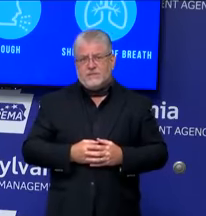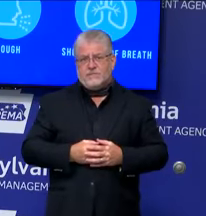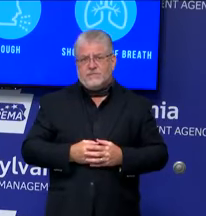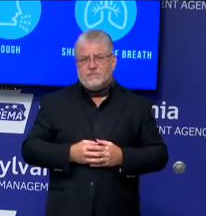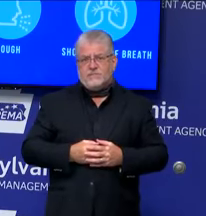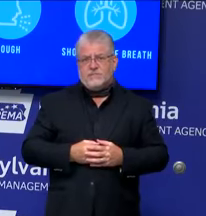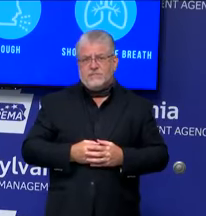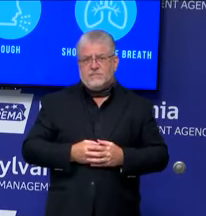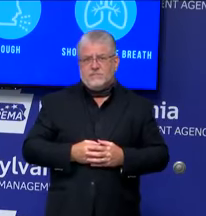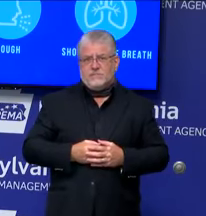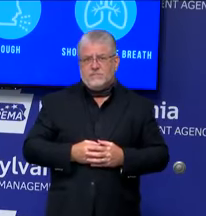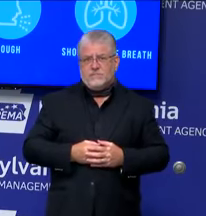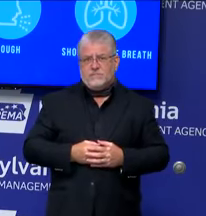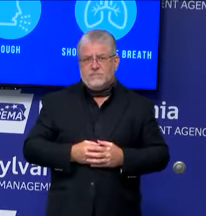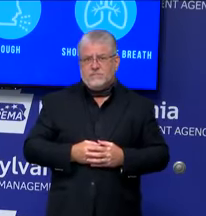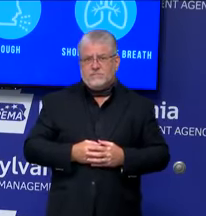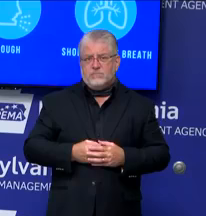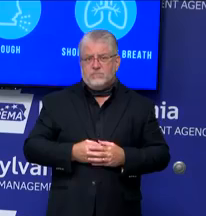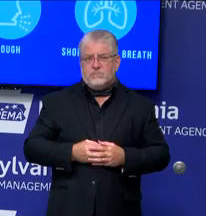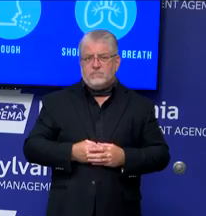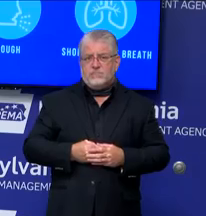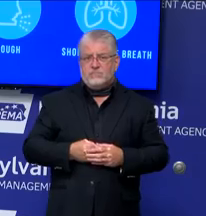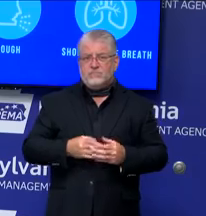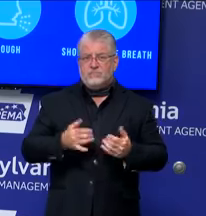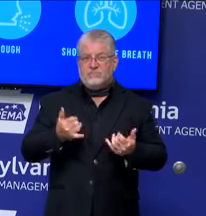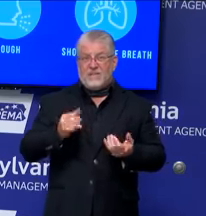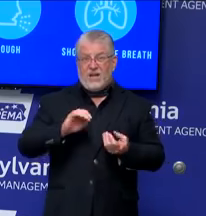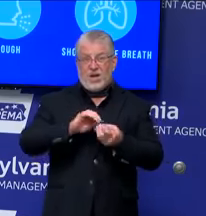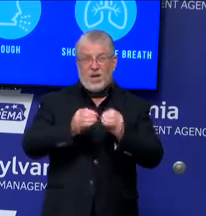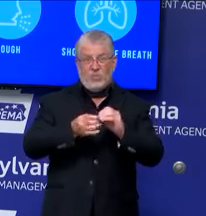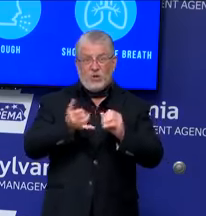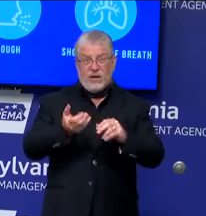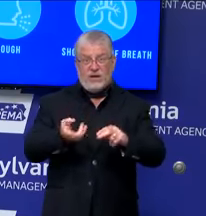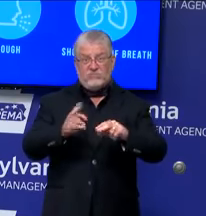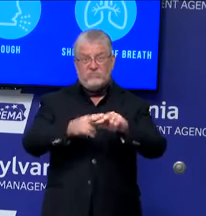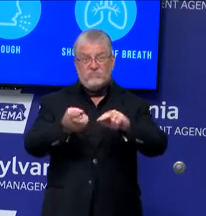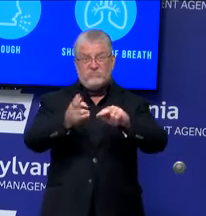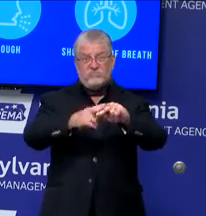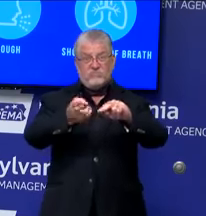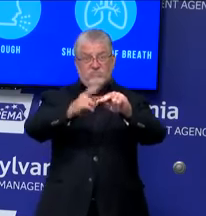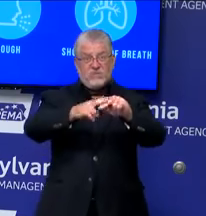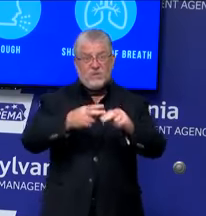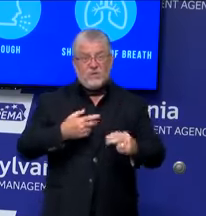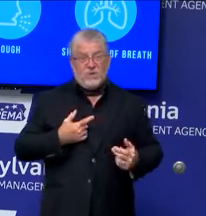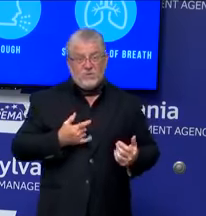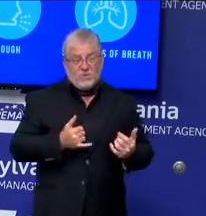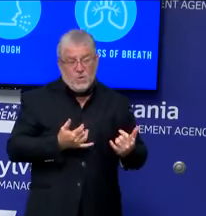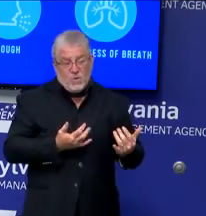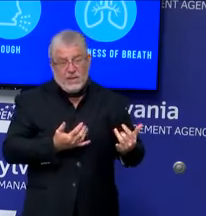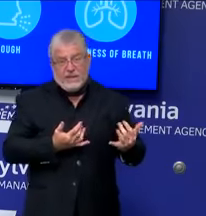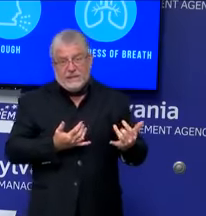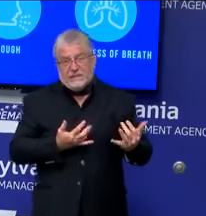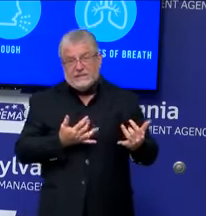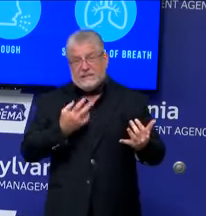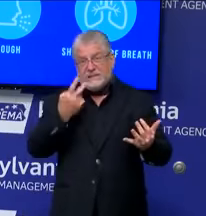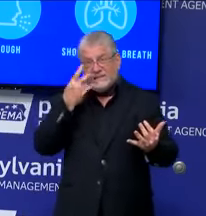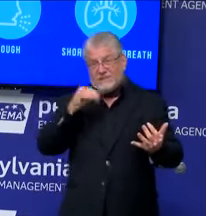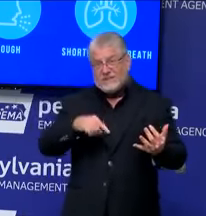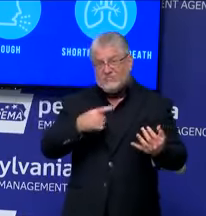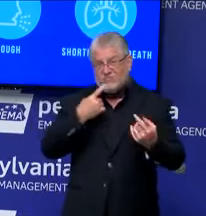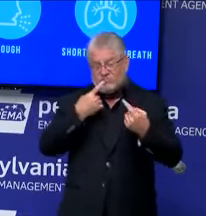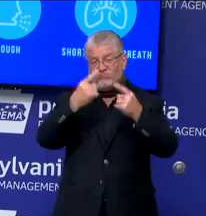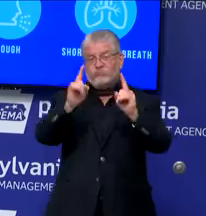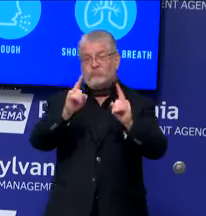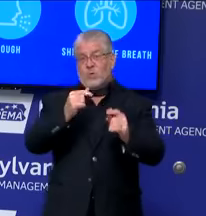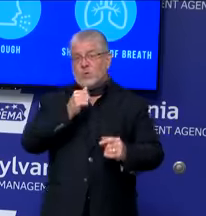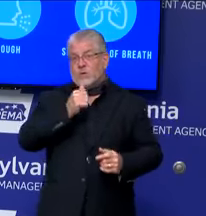counts are still significant. And so, we're going to have to see if those were effective. We won't know until the end of next week. The House Policy Committee held a hearing